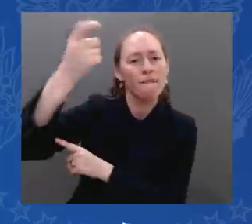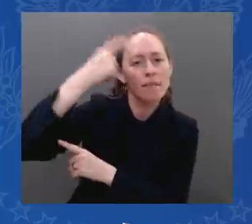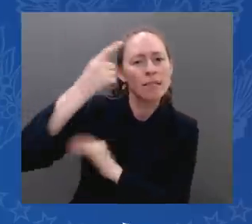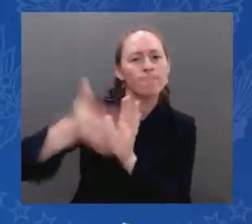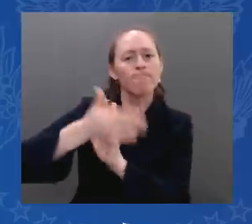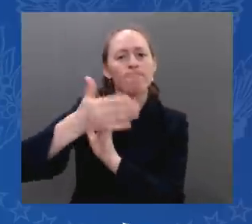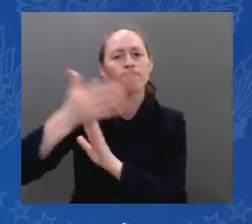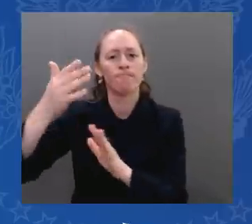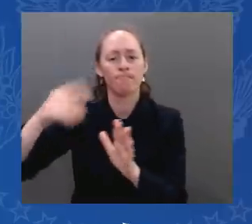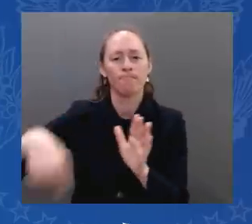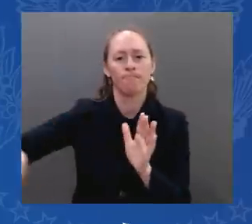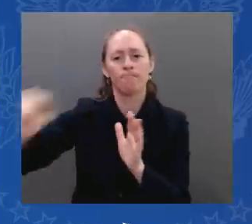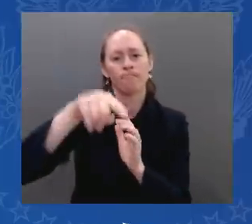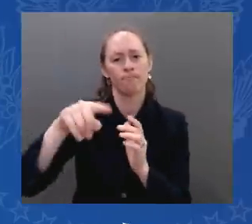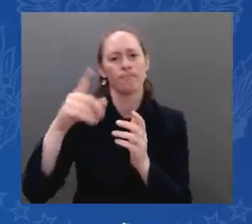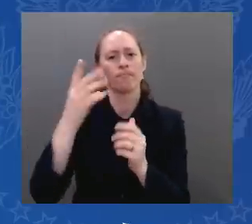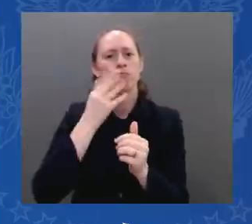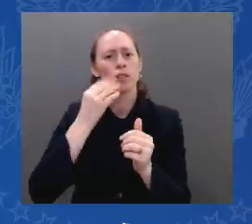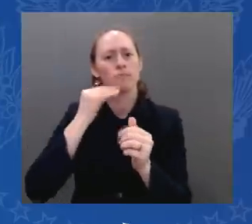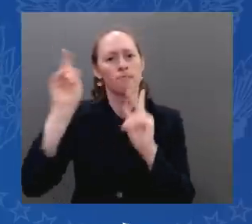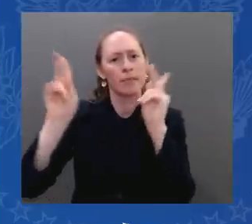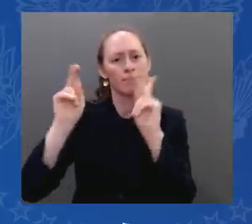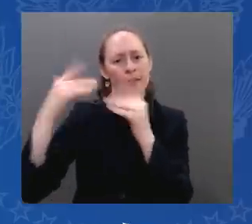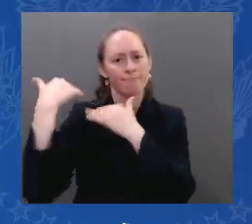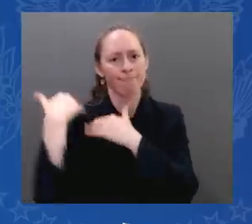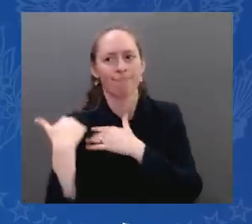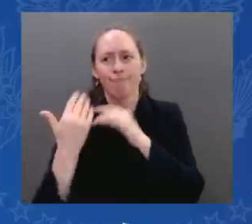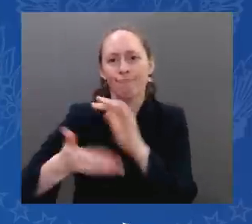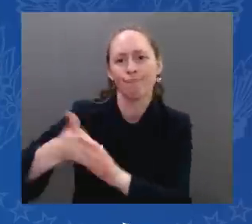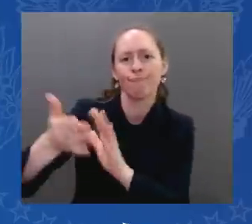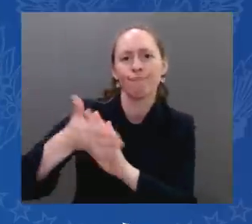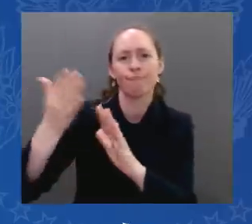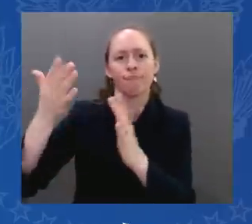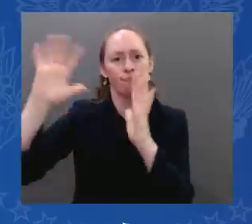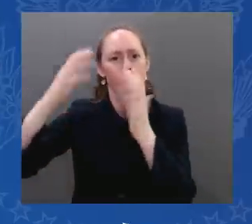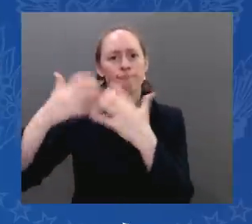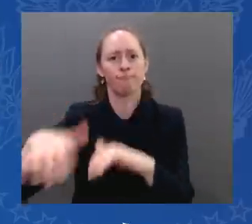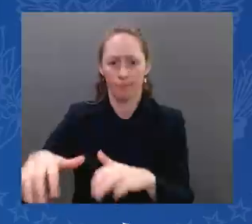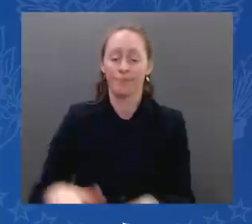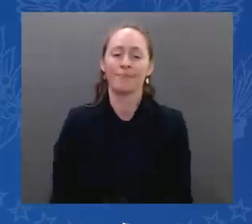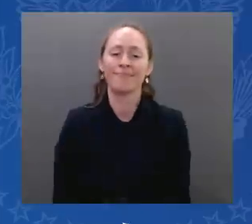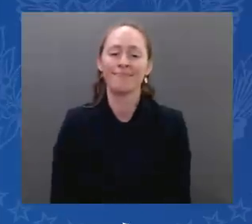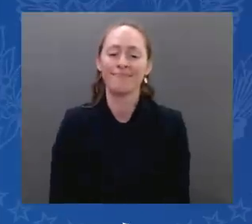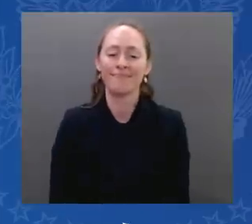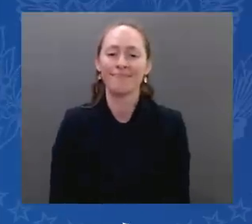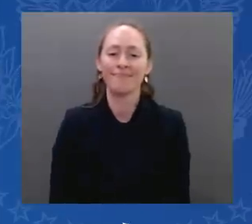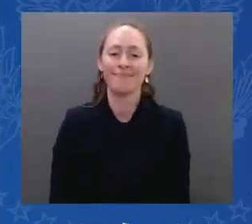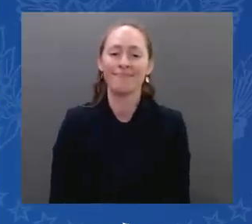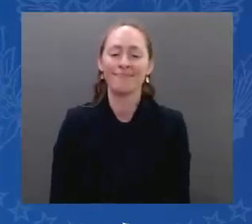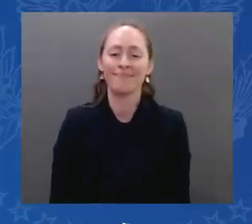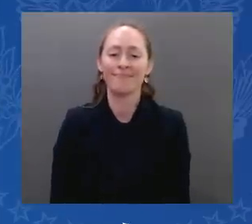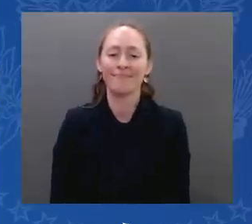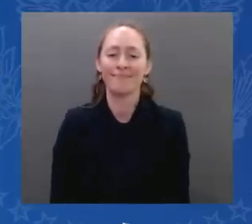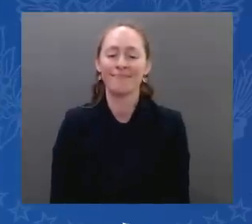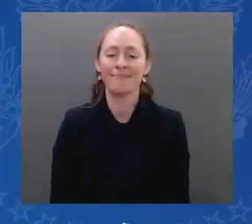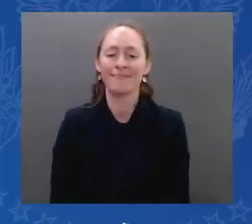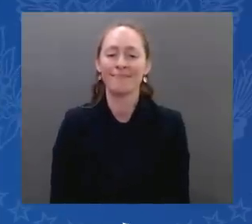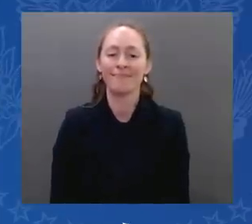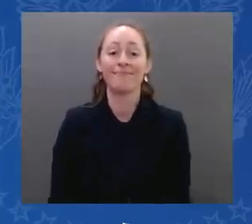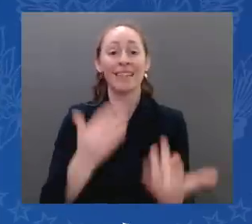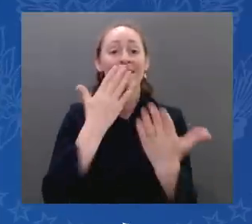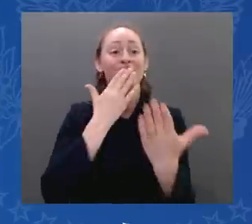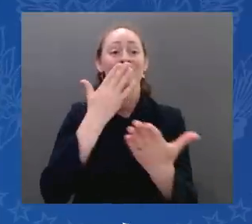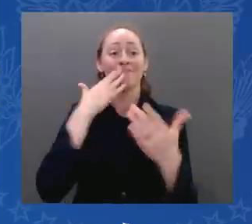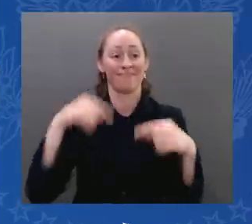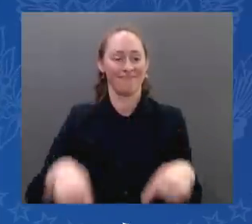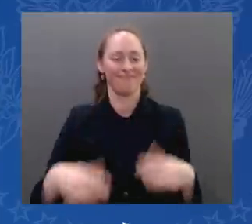This concludes the signing ceremony and the press conference. Please remain seated until the leaders have left the room. Thank you all